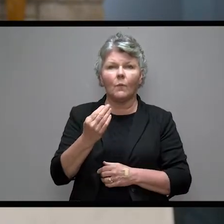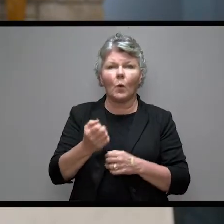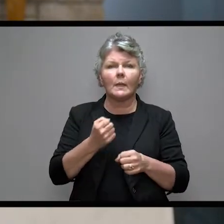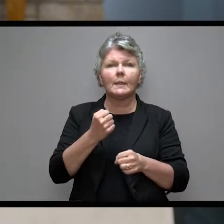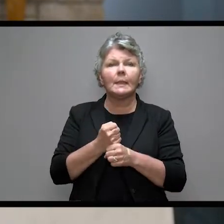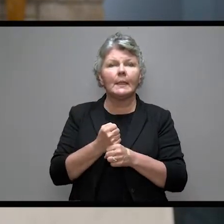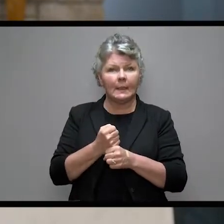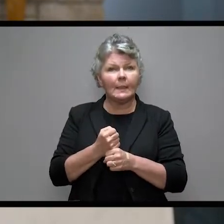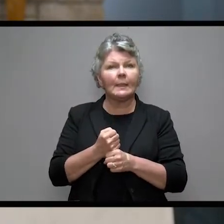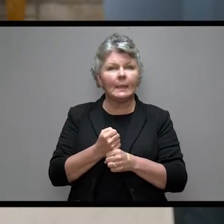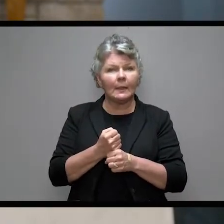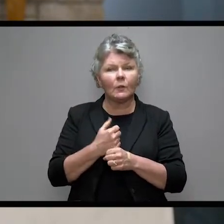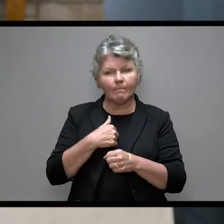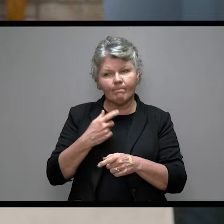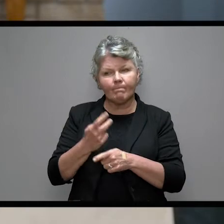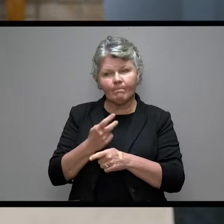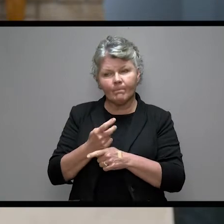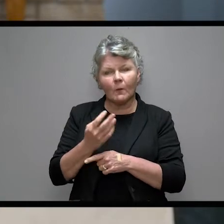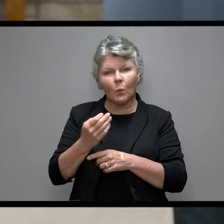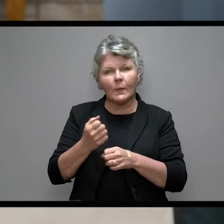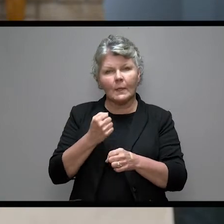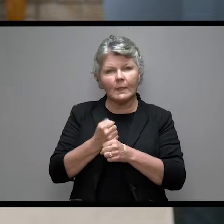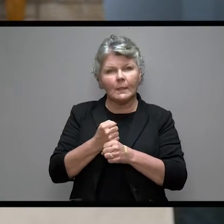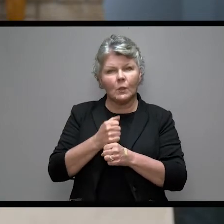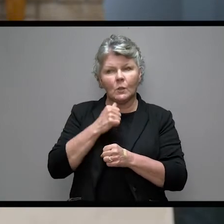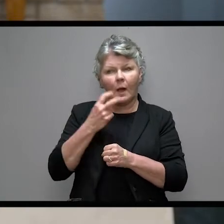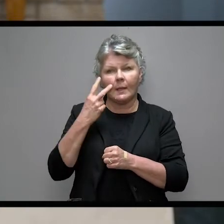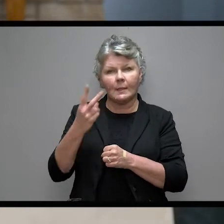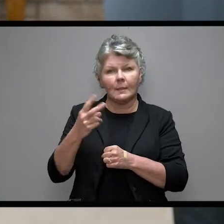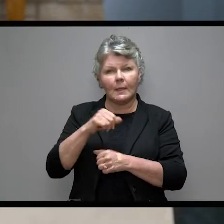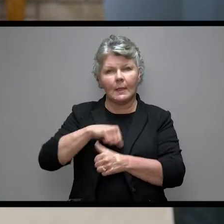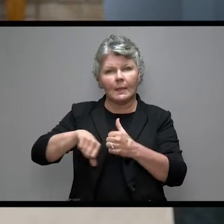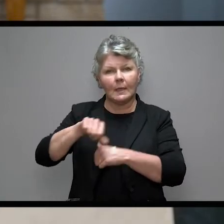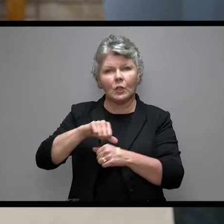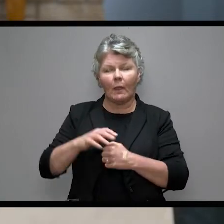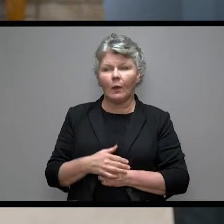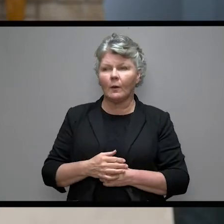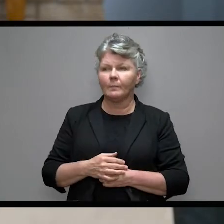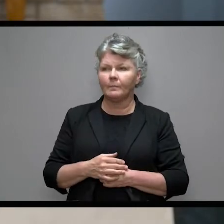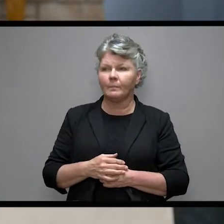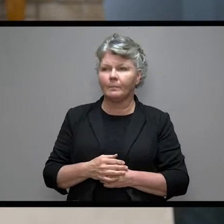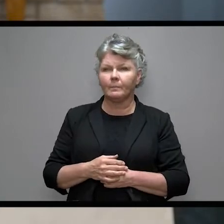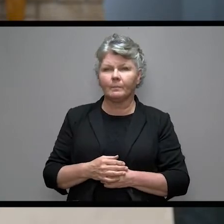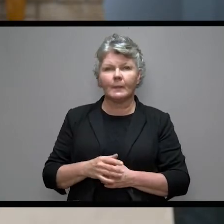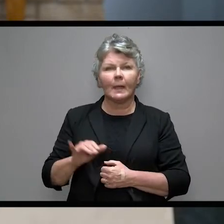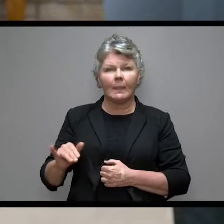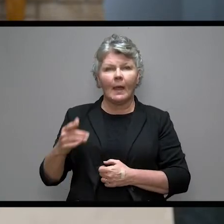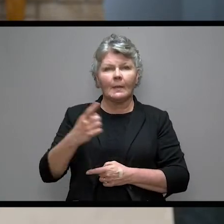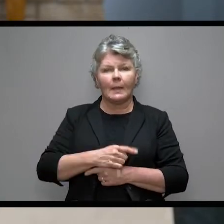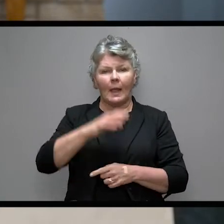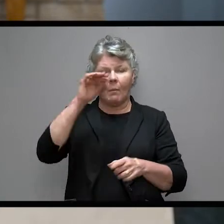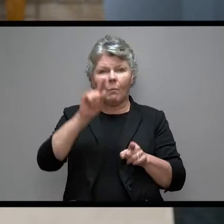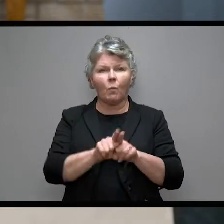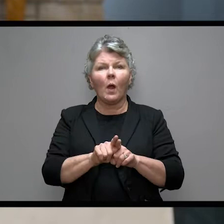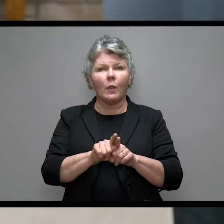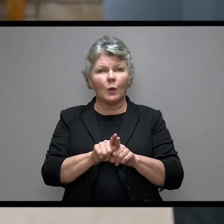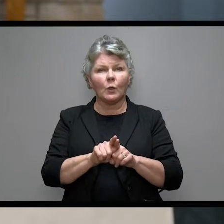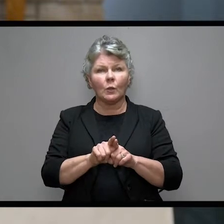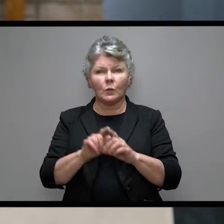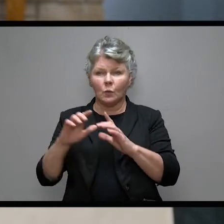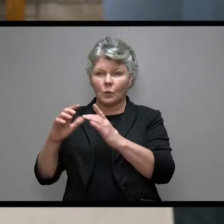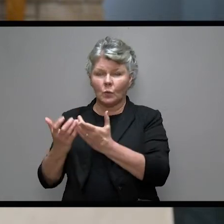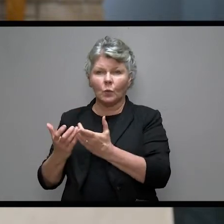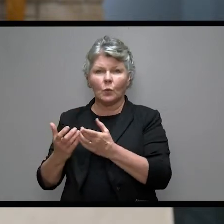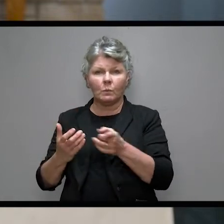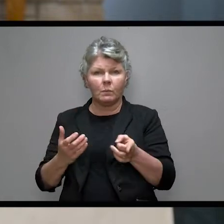years. And ever since that fateful day when his brothers had decided to treat him as, well,